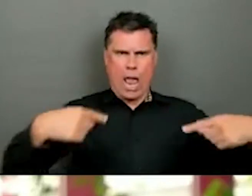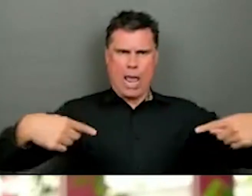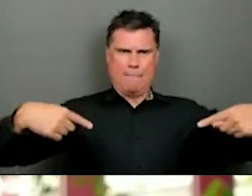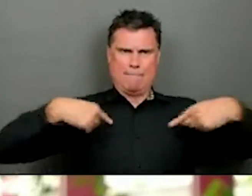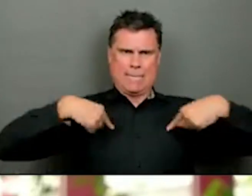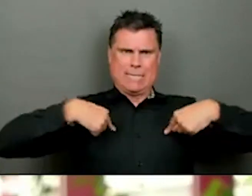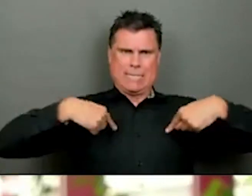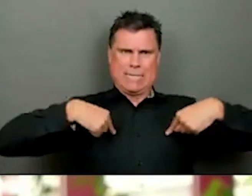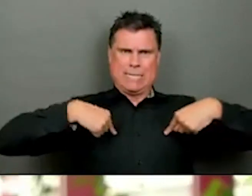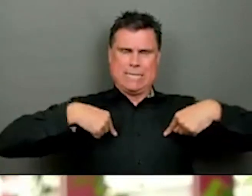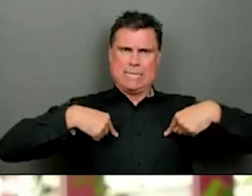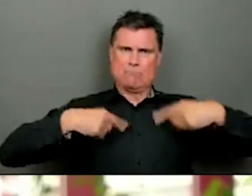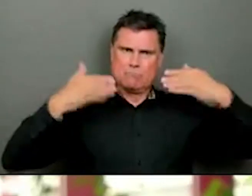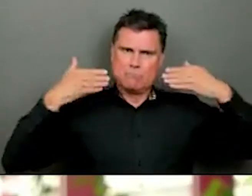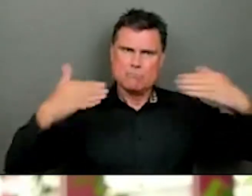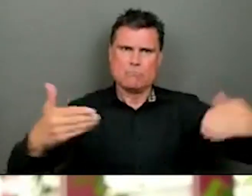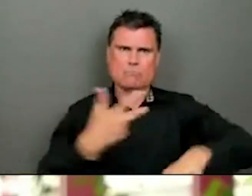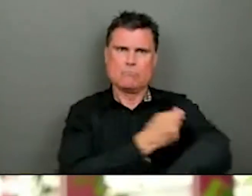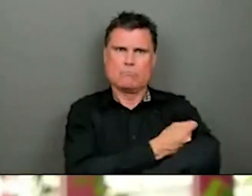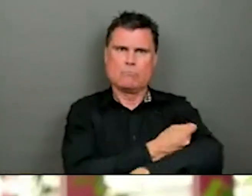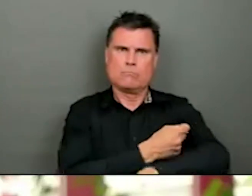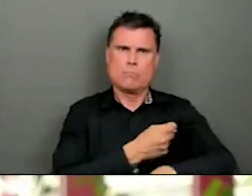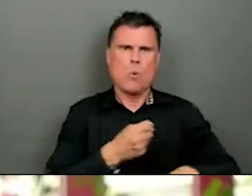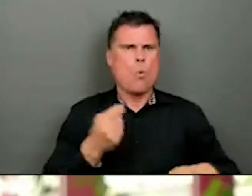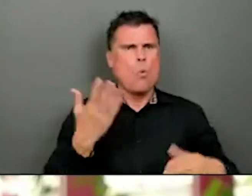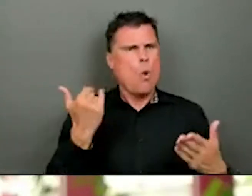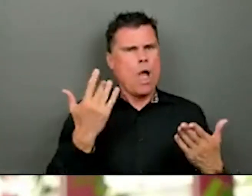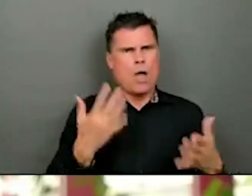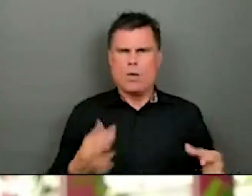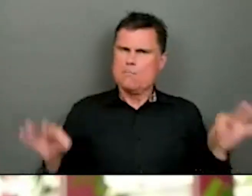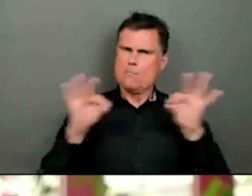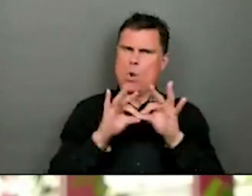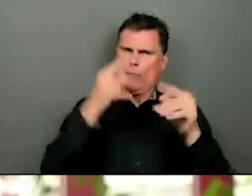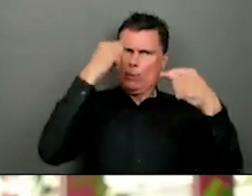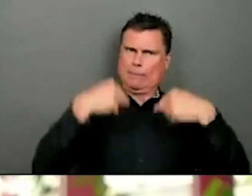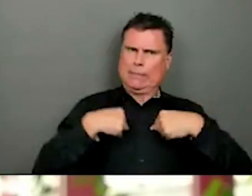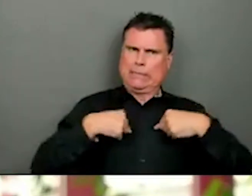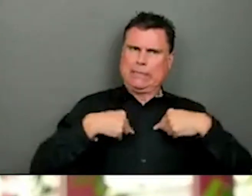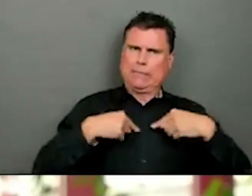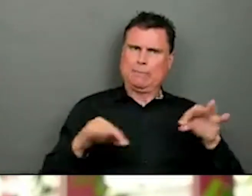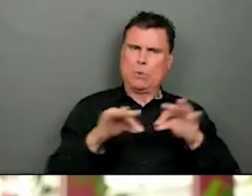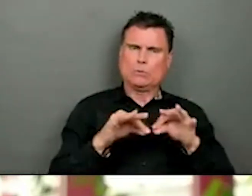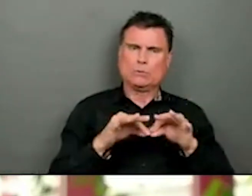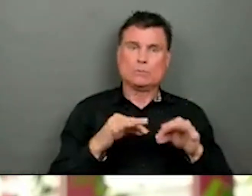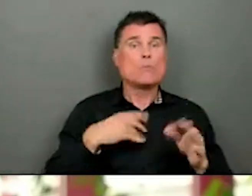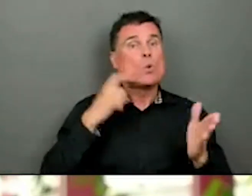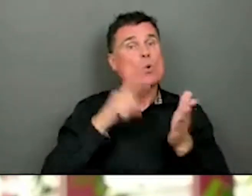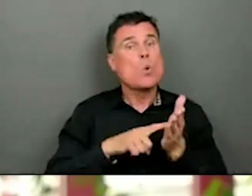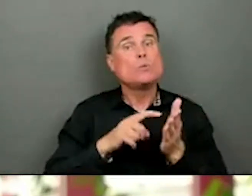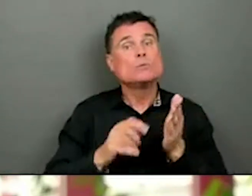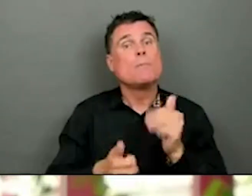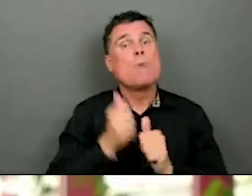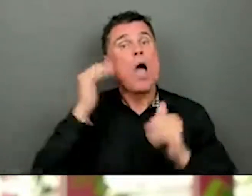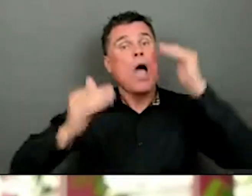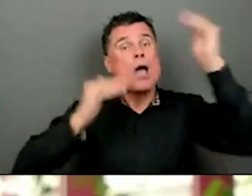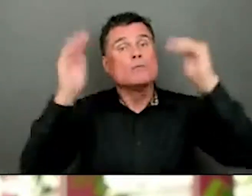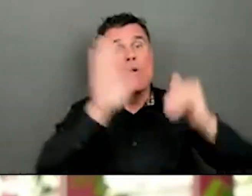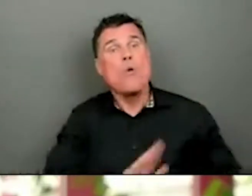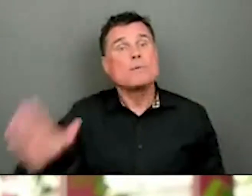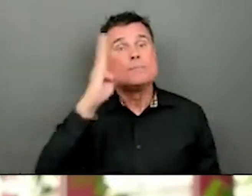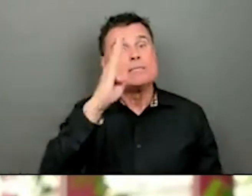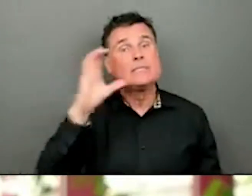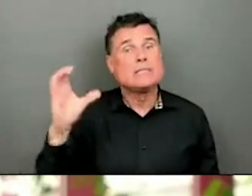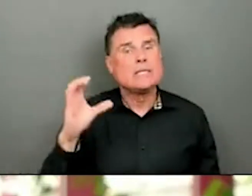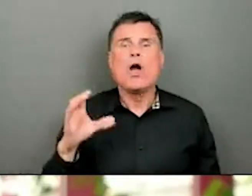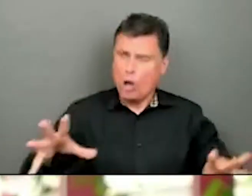experience, and recognizing that, you know, the vast majority of adults in BC have taken the this plunge, and there's